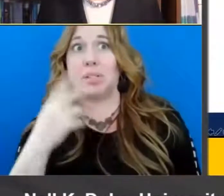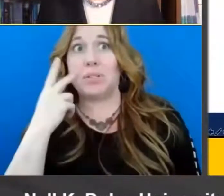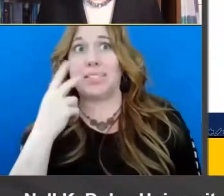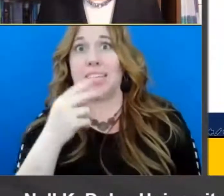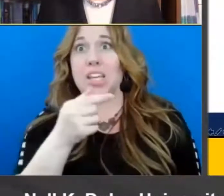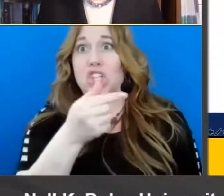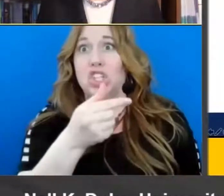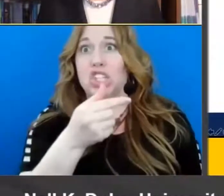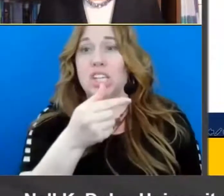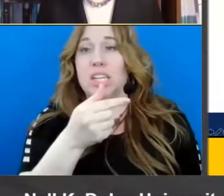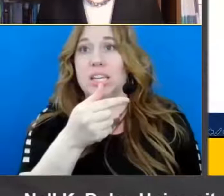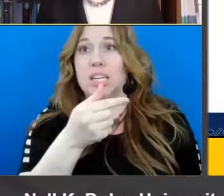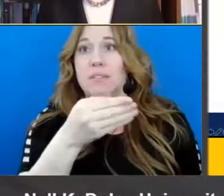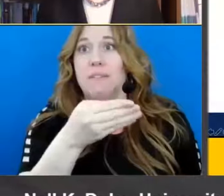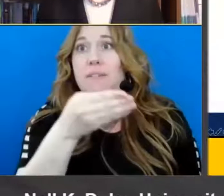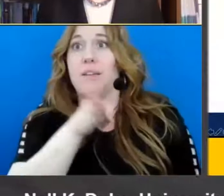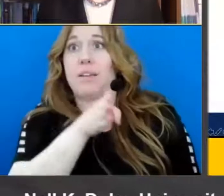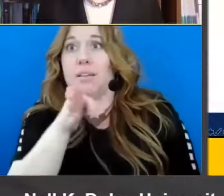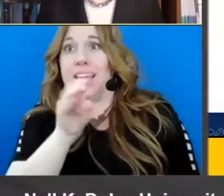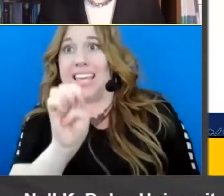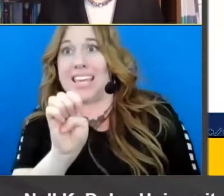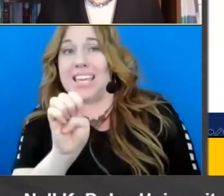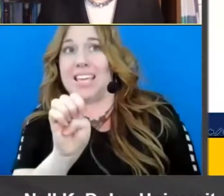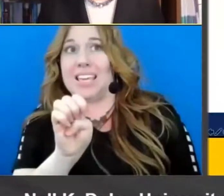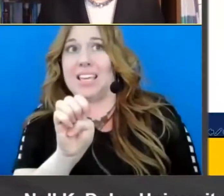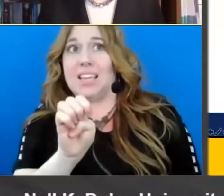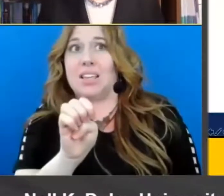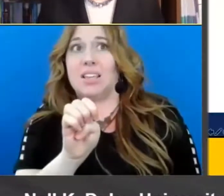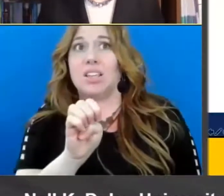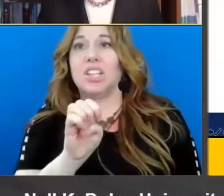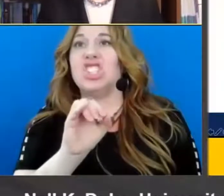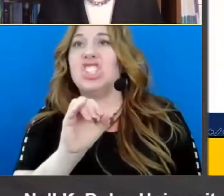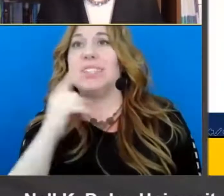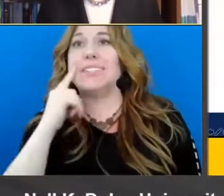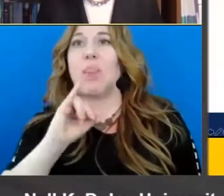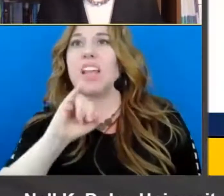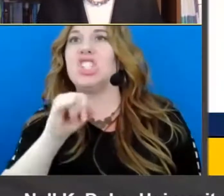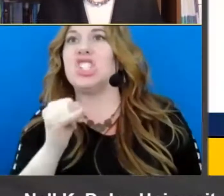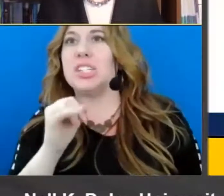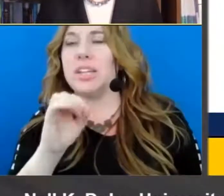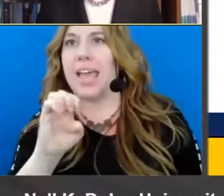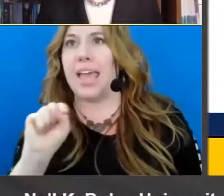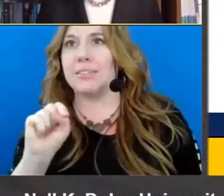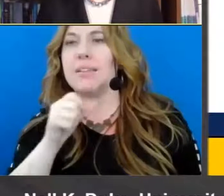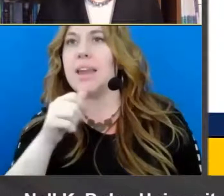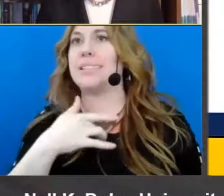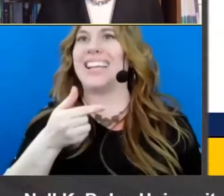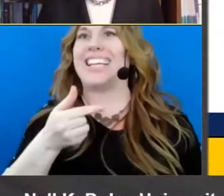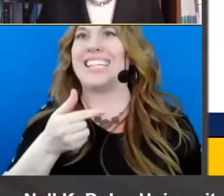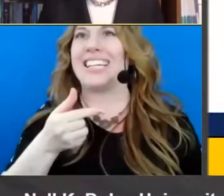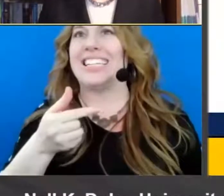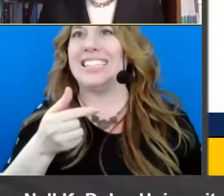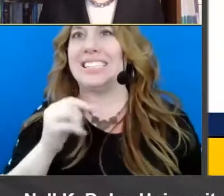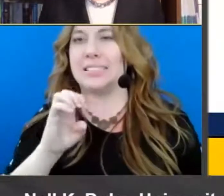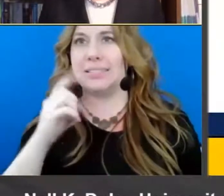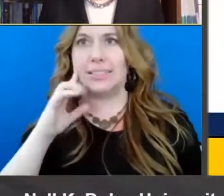followed by the letter e um you would pronounce the g with the g sound not with the g sound right so that's a very